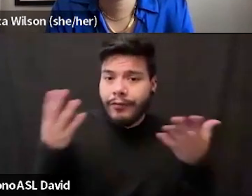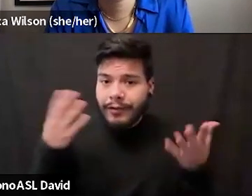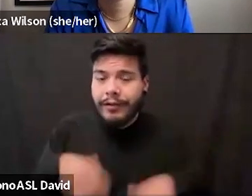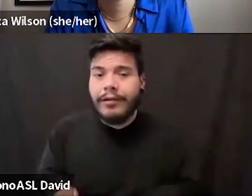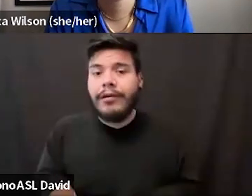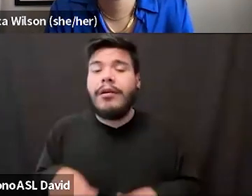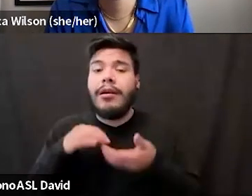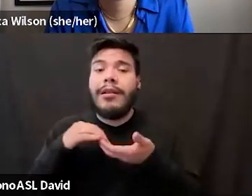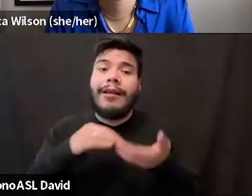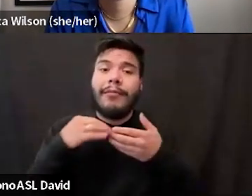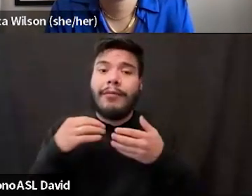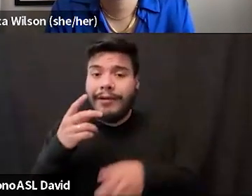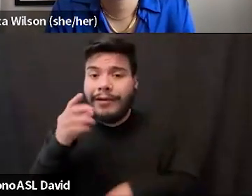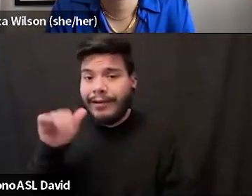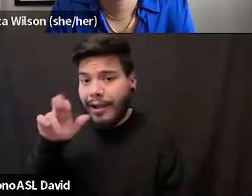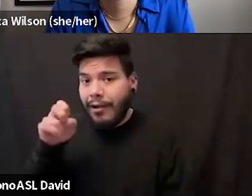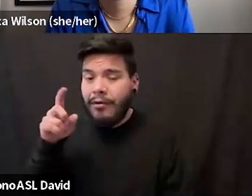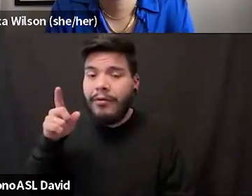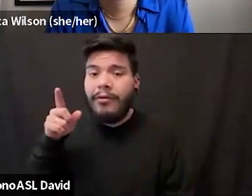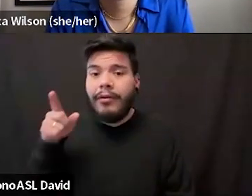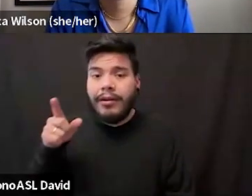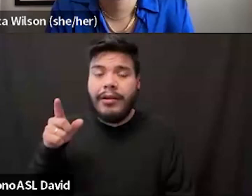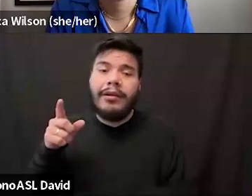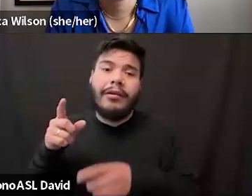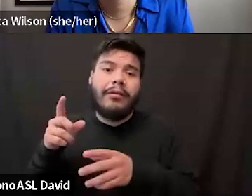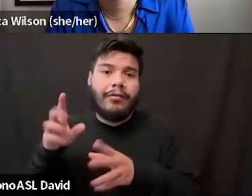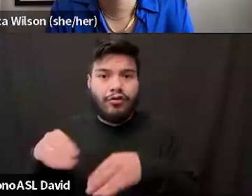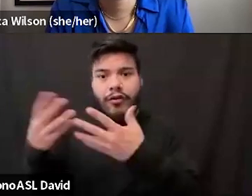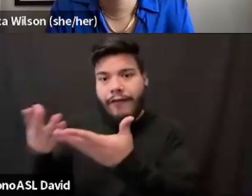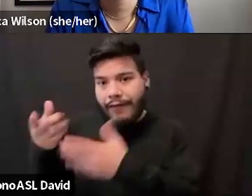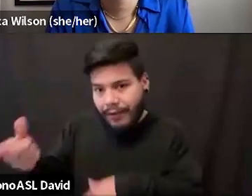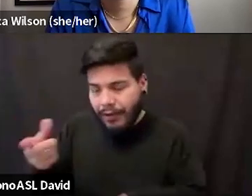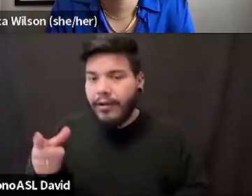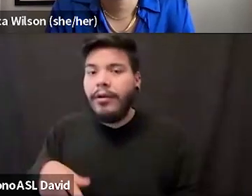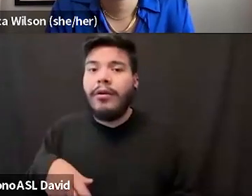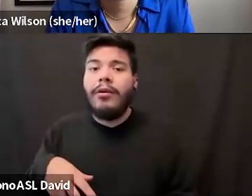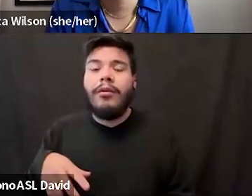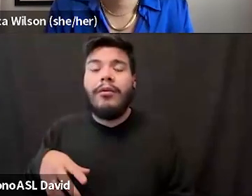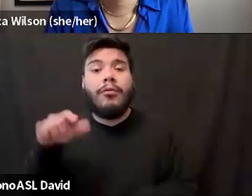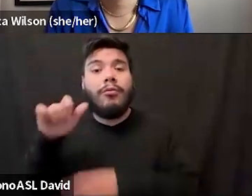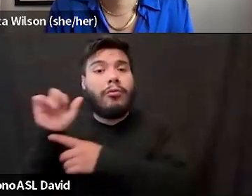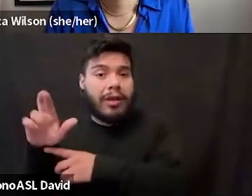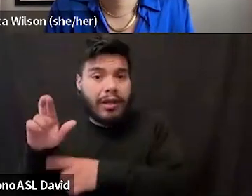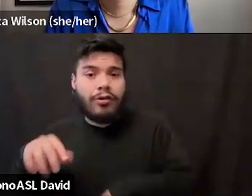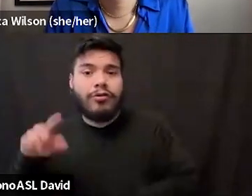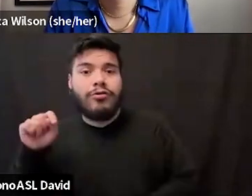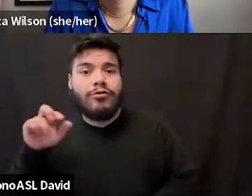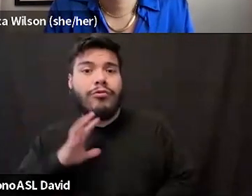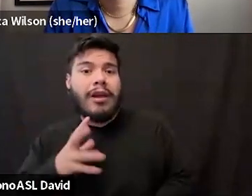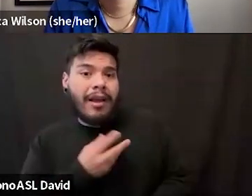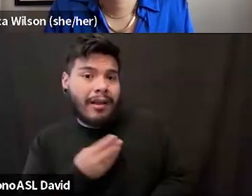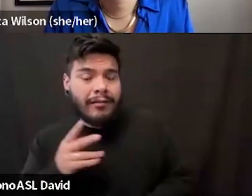clinic in San Francisco serving predominantly queer and trans folks. It's a very biased for us